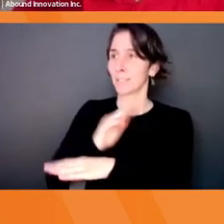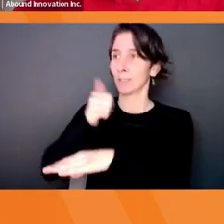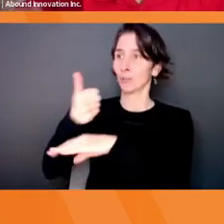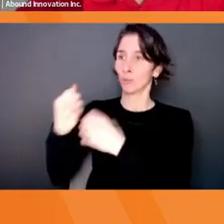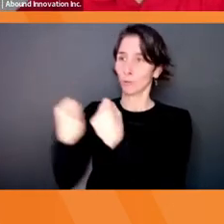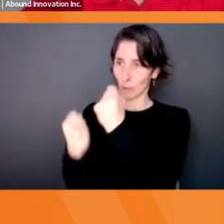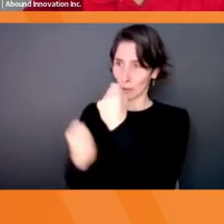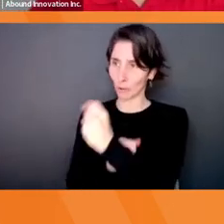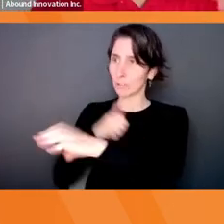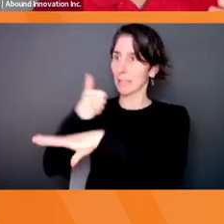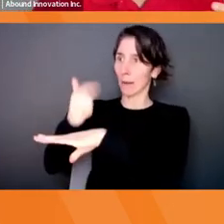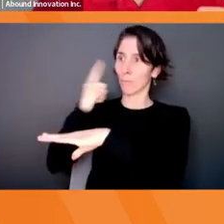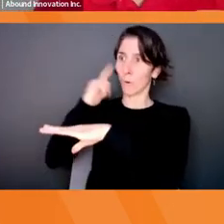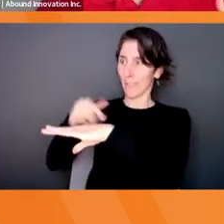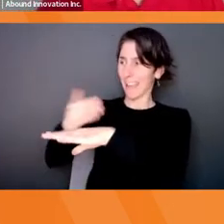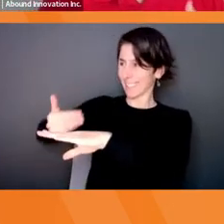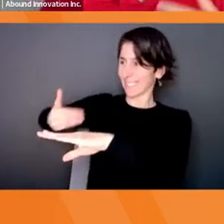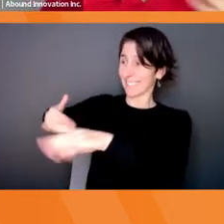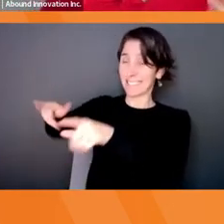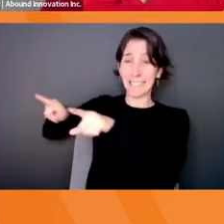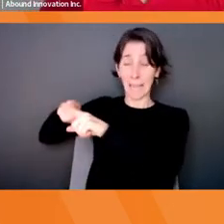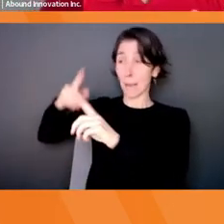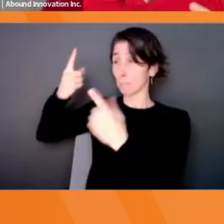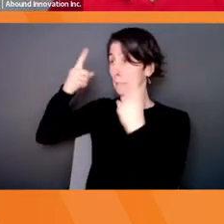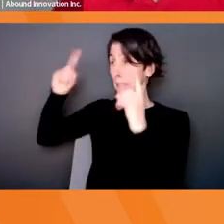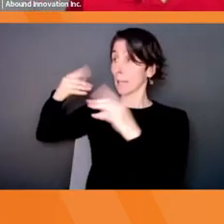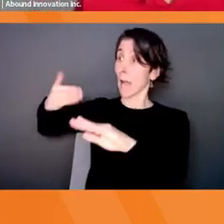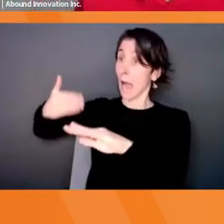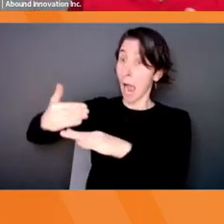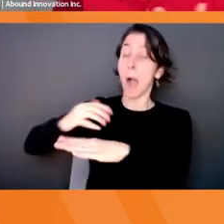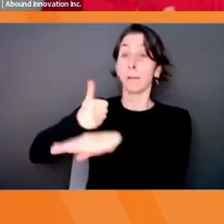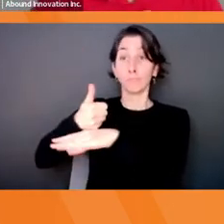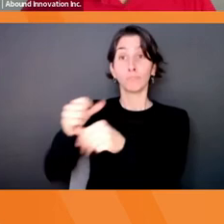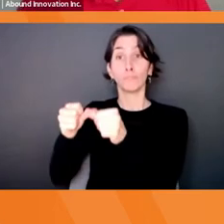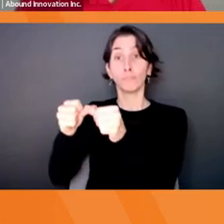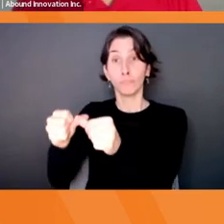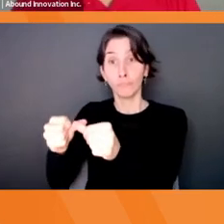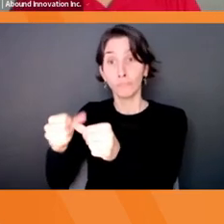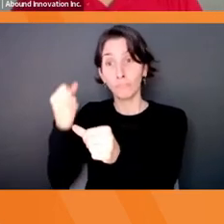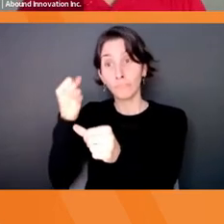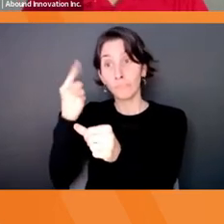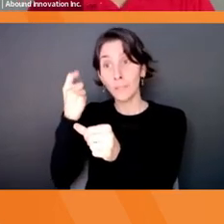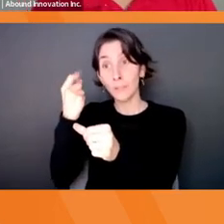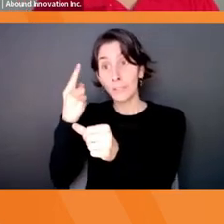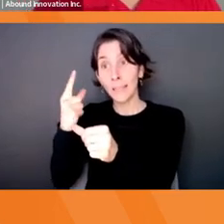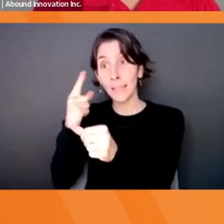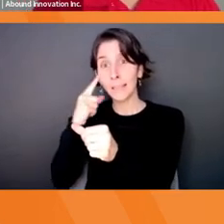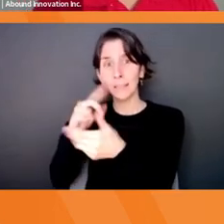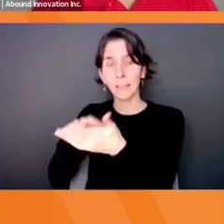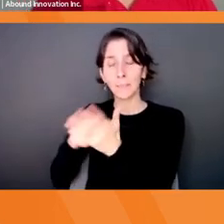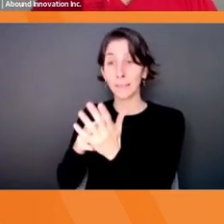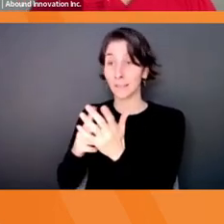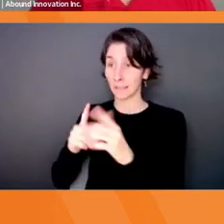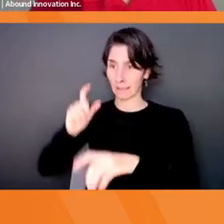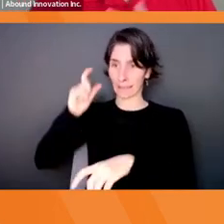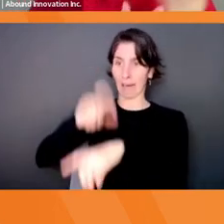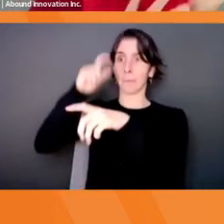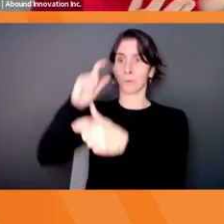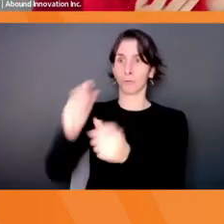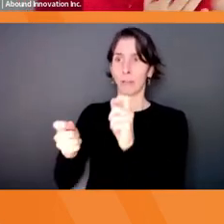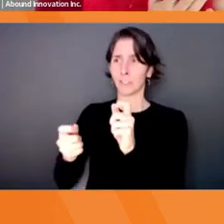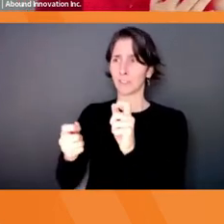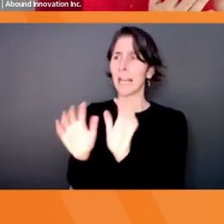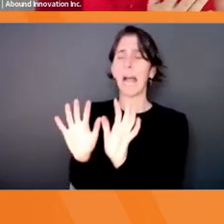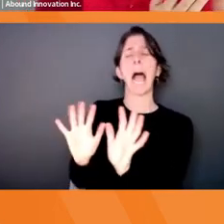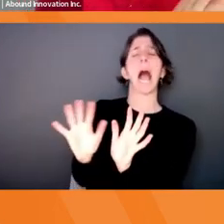to support whatever that is that they're doing, right? So but the problem is, is that this can lead to a resistance to change because it's uncomfortable. It's like,